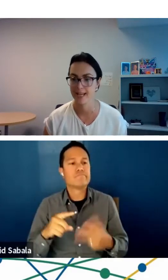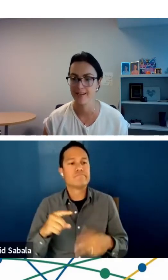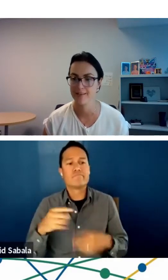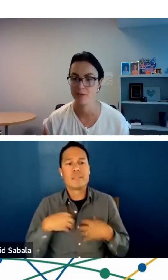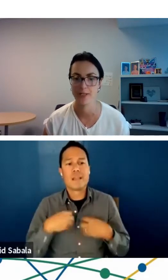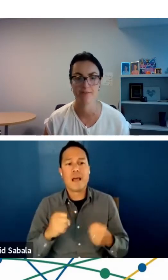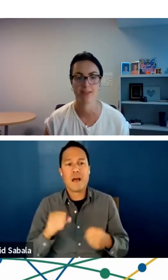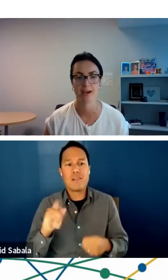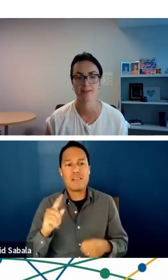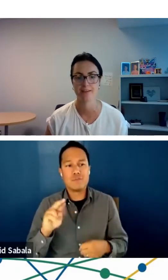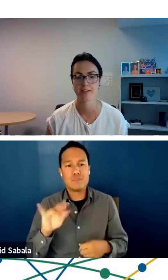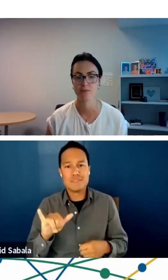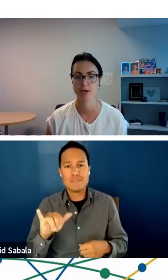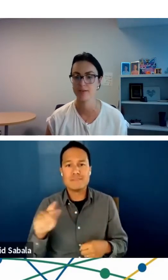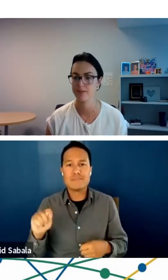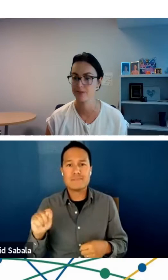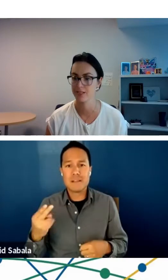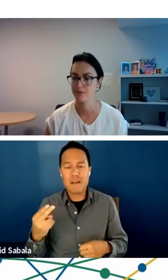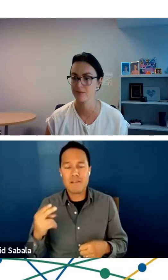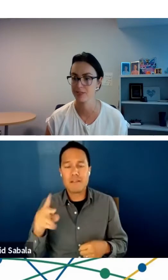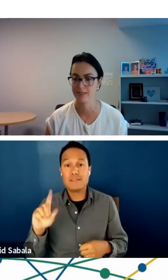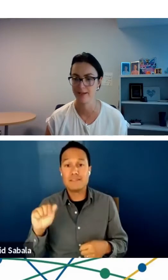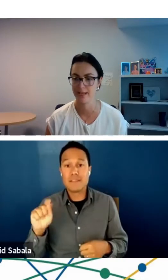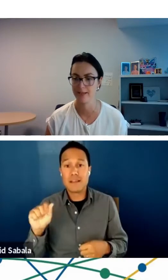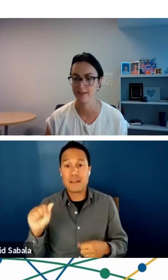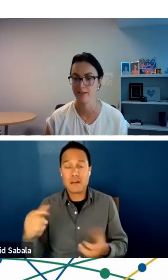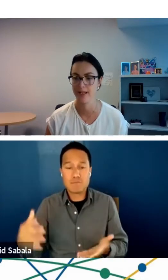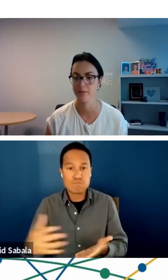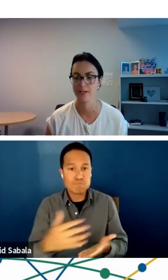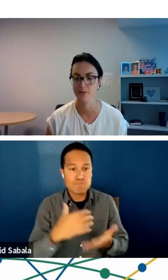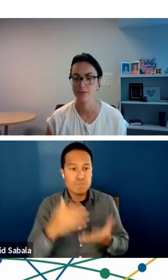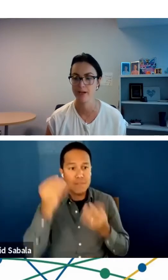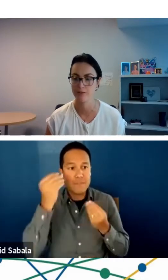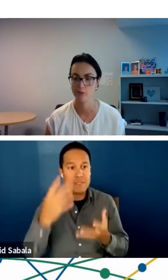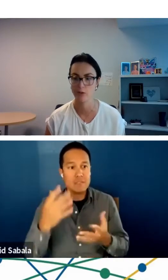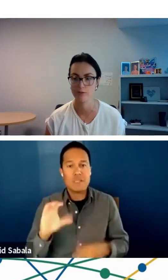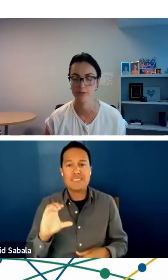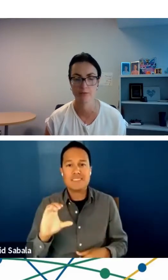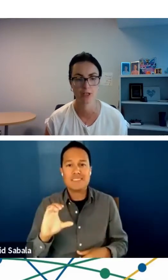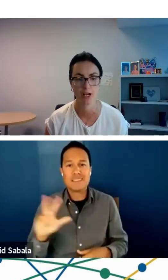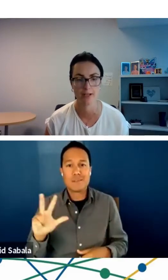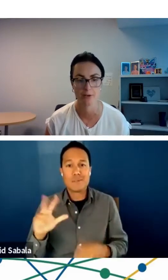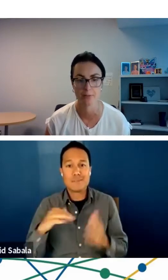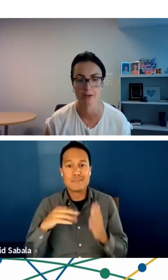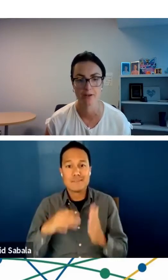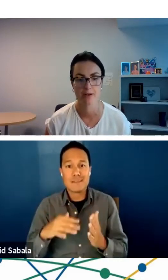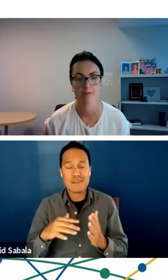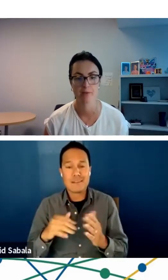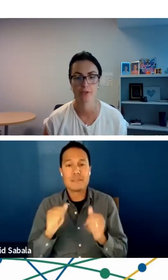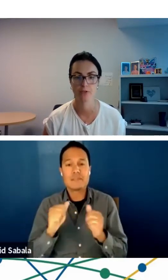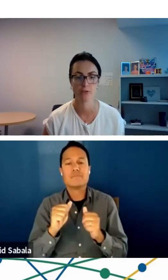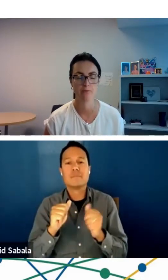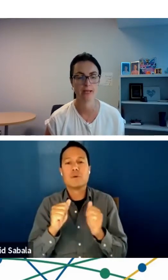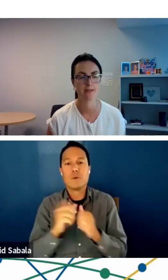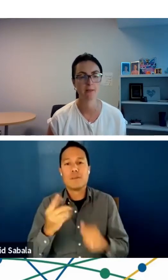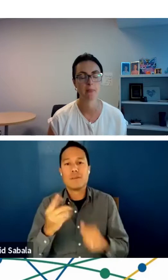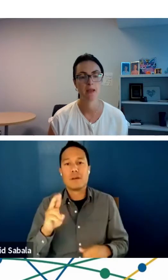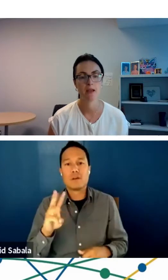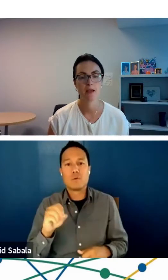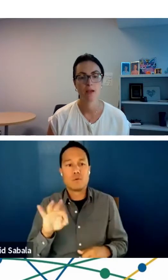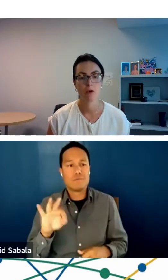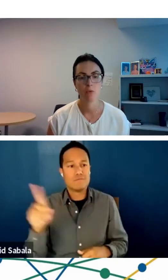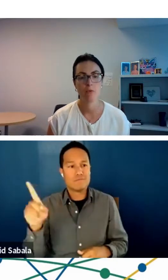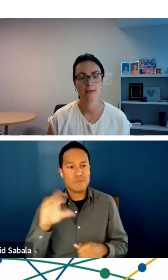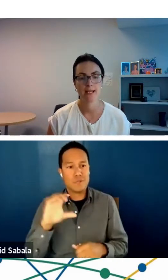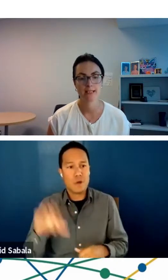telehealth data that we have gathered as part of the C3 study in collaboration with Dr. Wolf from Chicago, Feinberg School of Medicine.